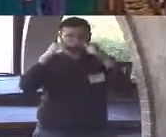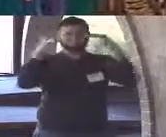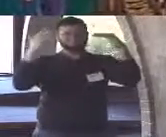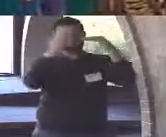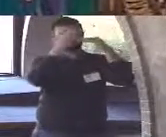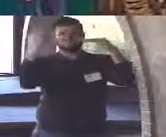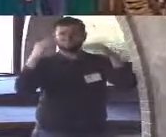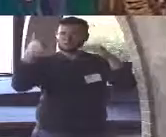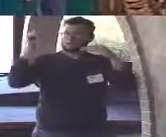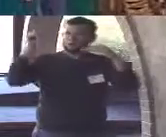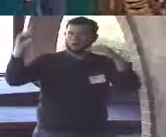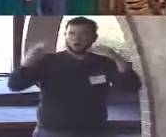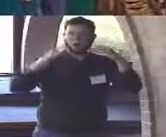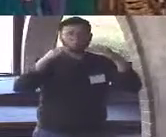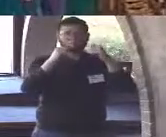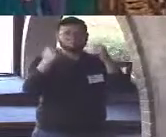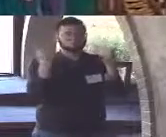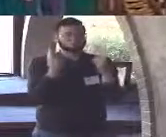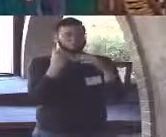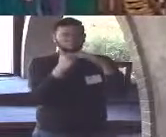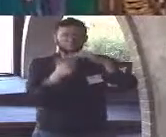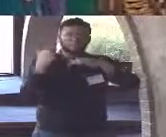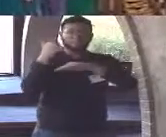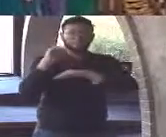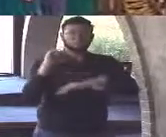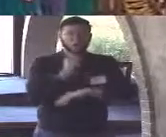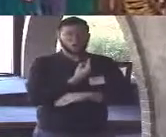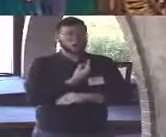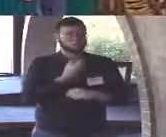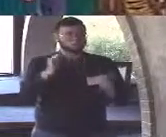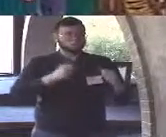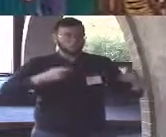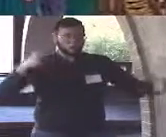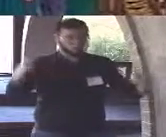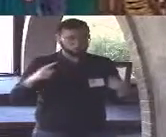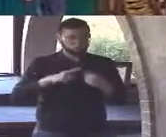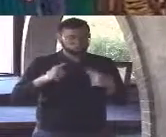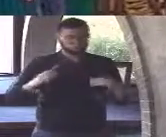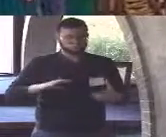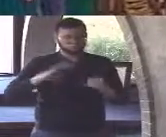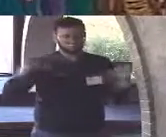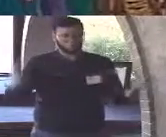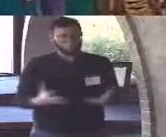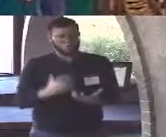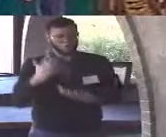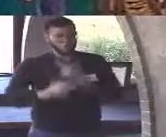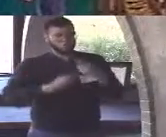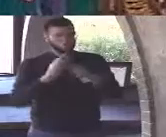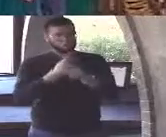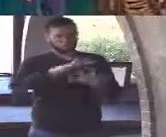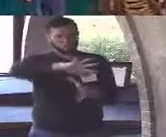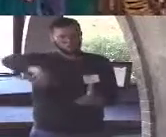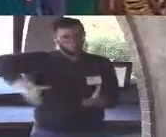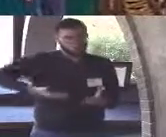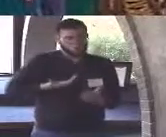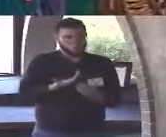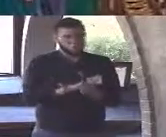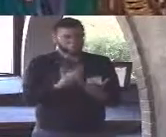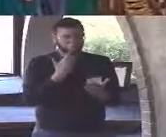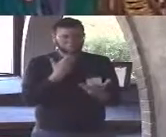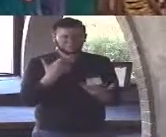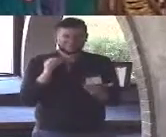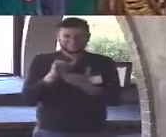able to provide an objective authoritative meaning to life the universe and everything such of faith is completely